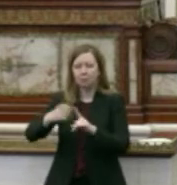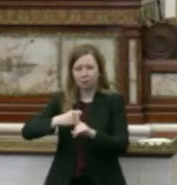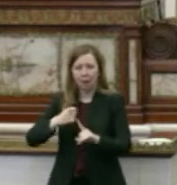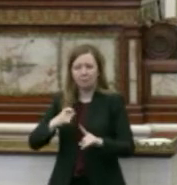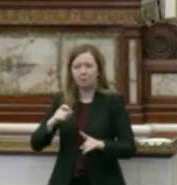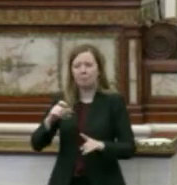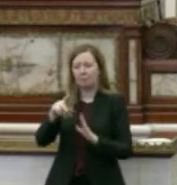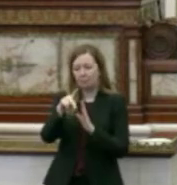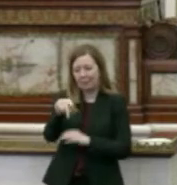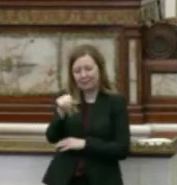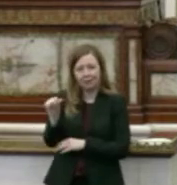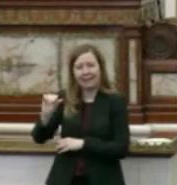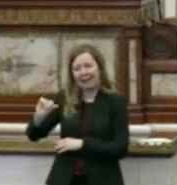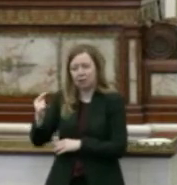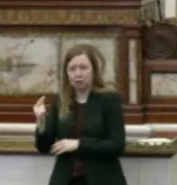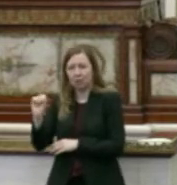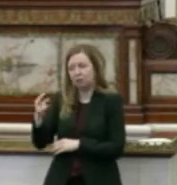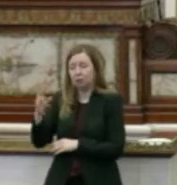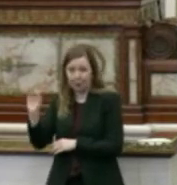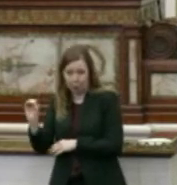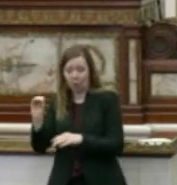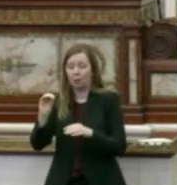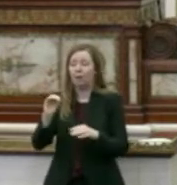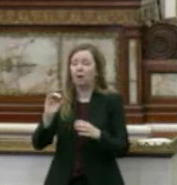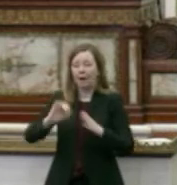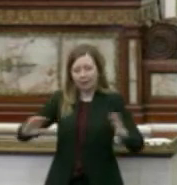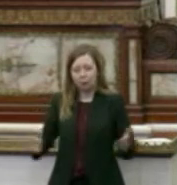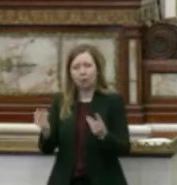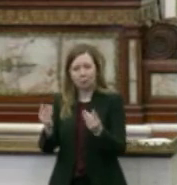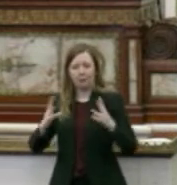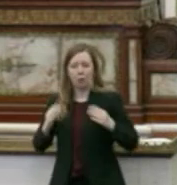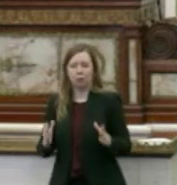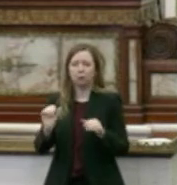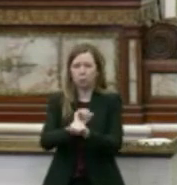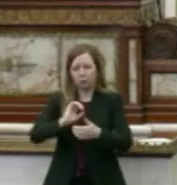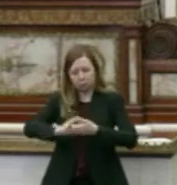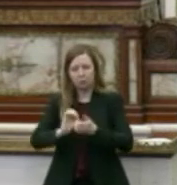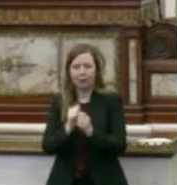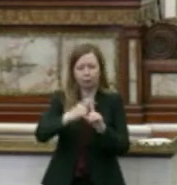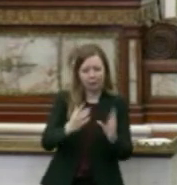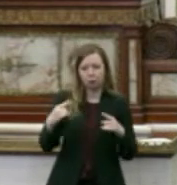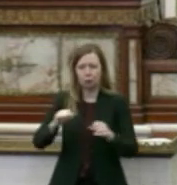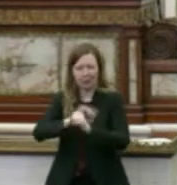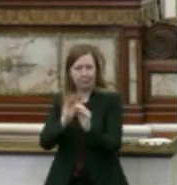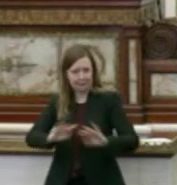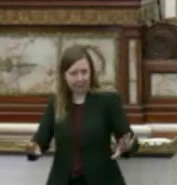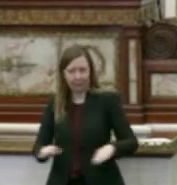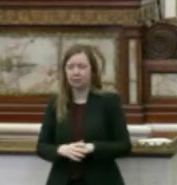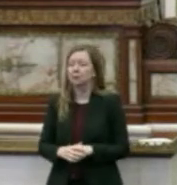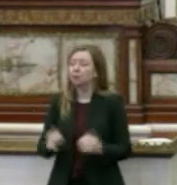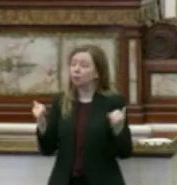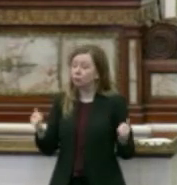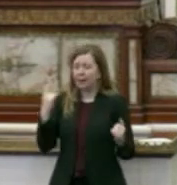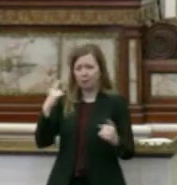Pennsylvania AG AG Supero in April that encouraged property owners to work with runners during this pandemic. Right now, and for